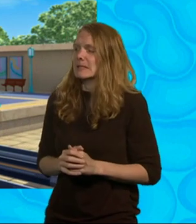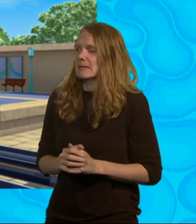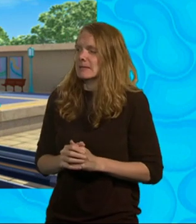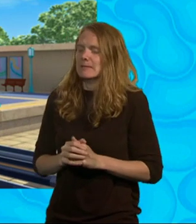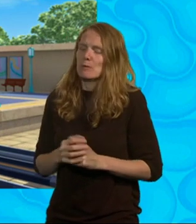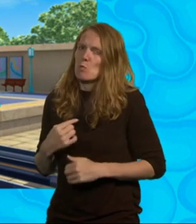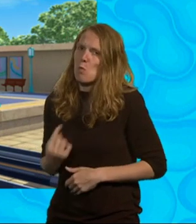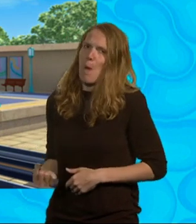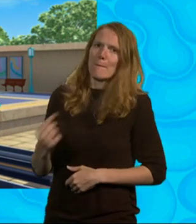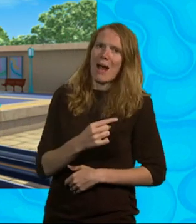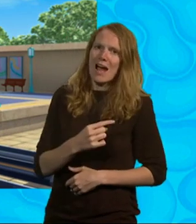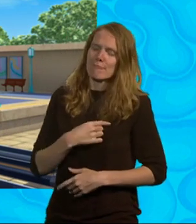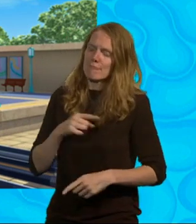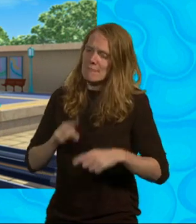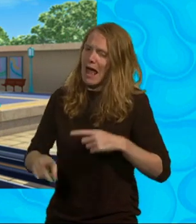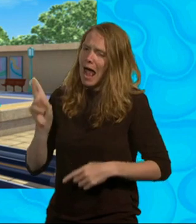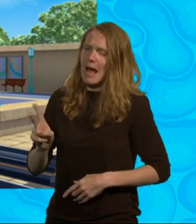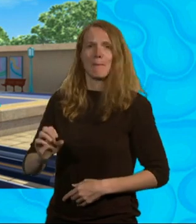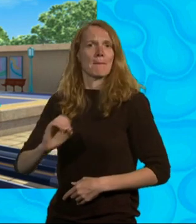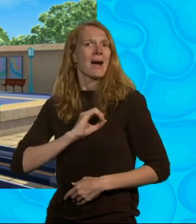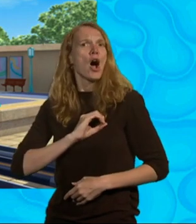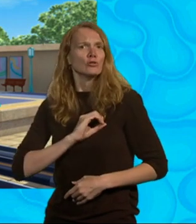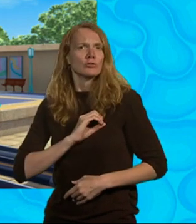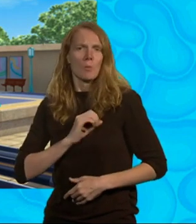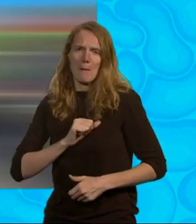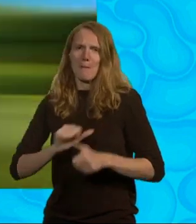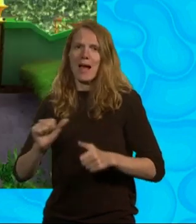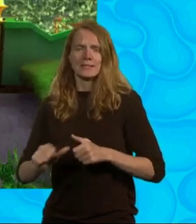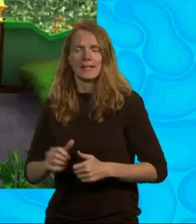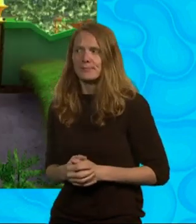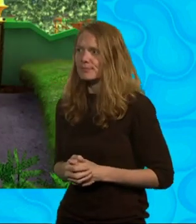I'll go back and try for my badge again, but this time I'll do better.